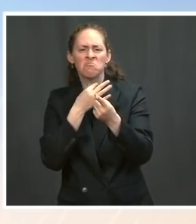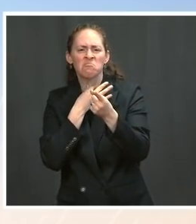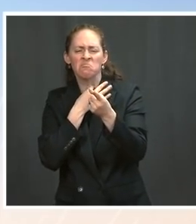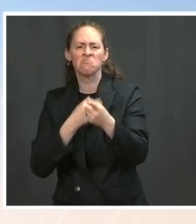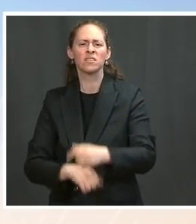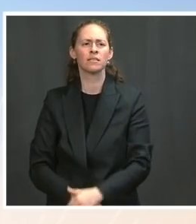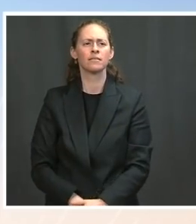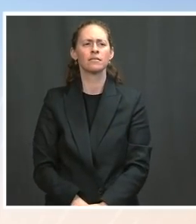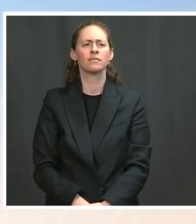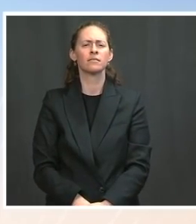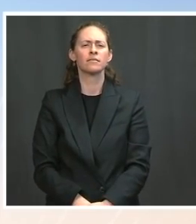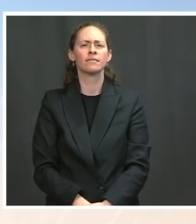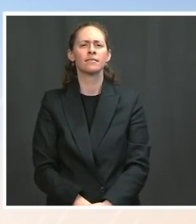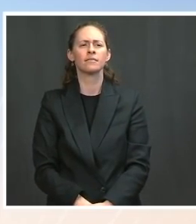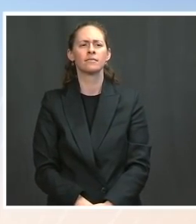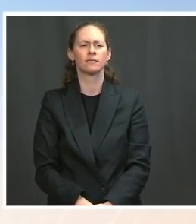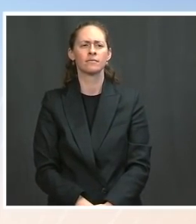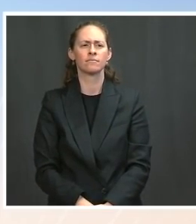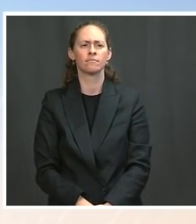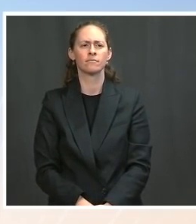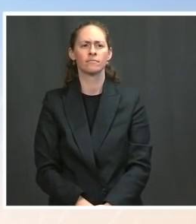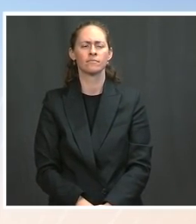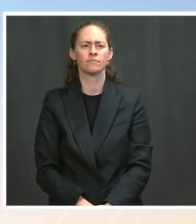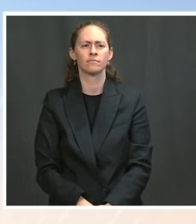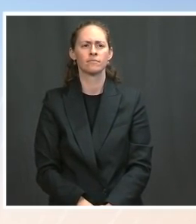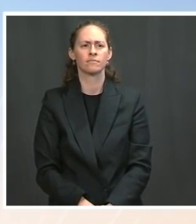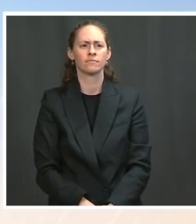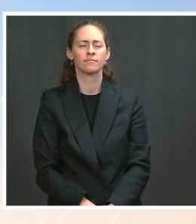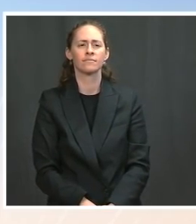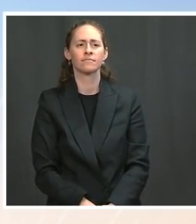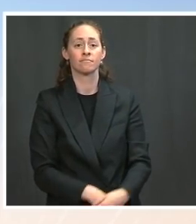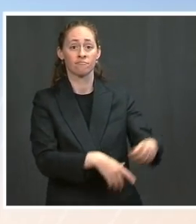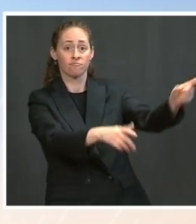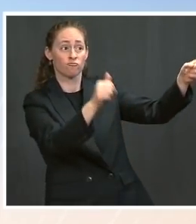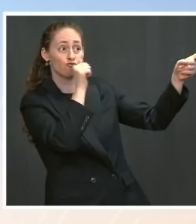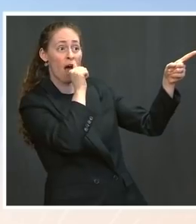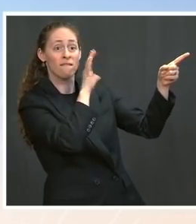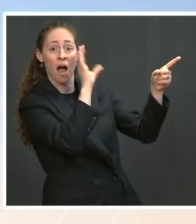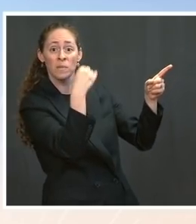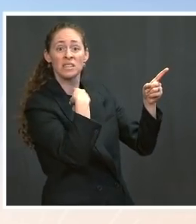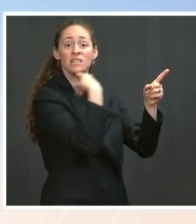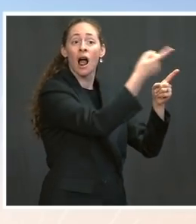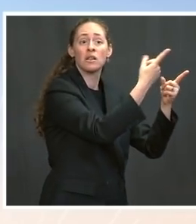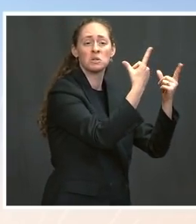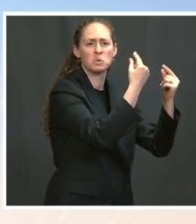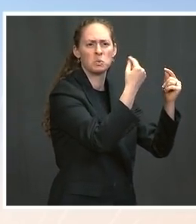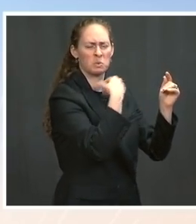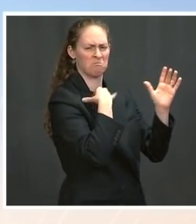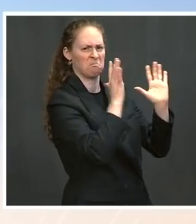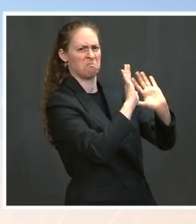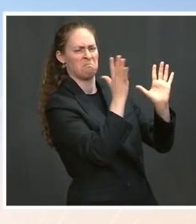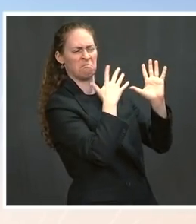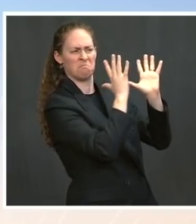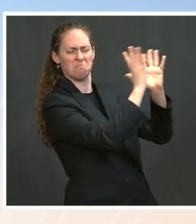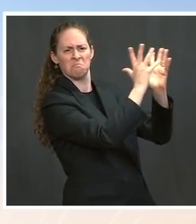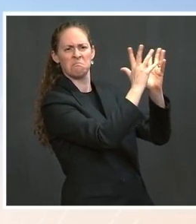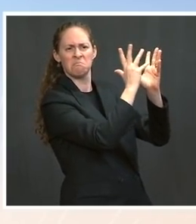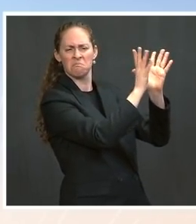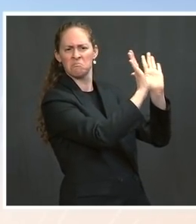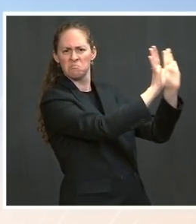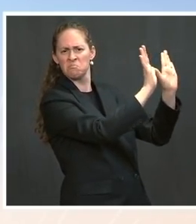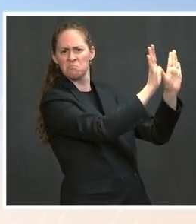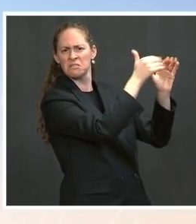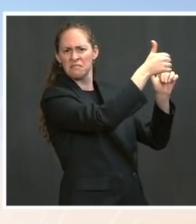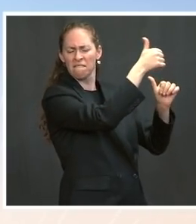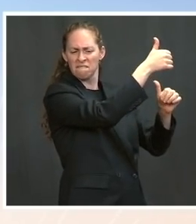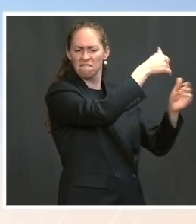putting requirements on private sector companies. And I would expect that we would allow the space for them to put those requirements in place